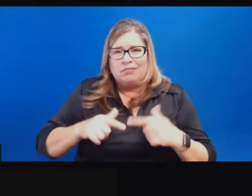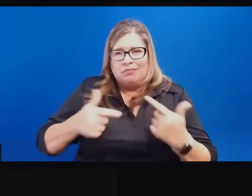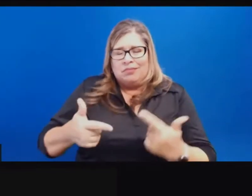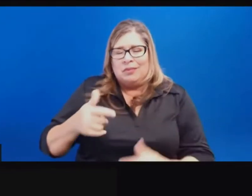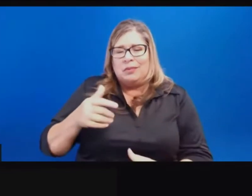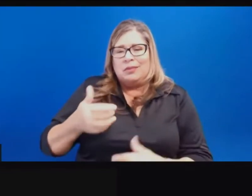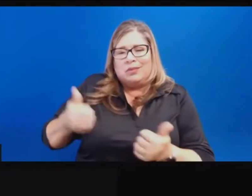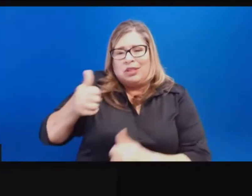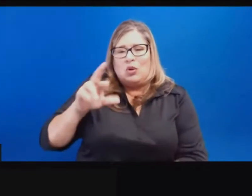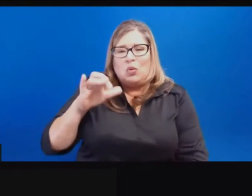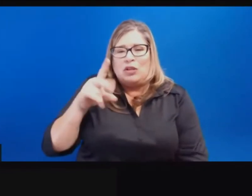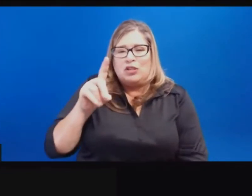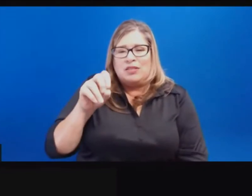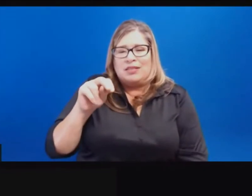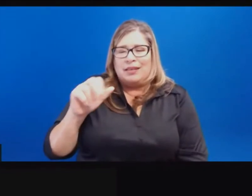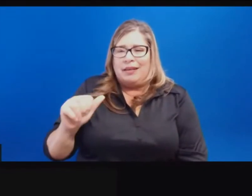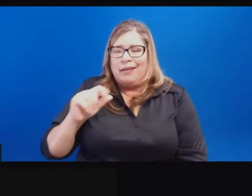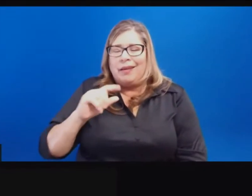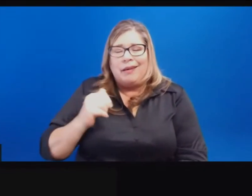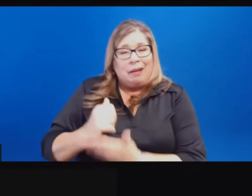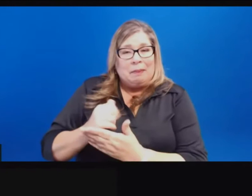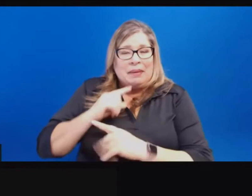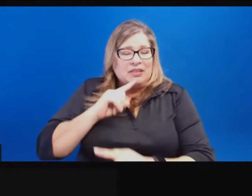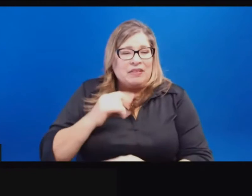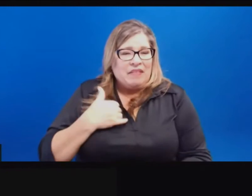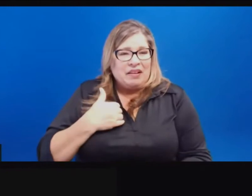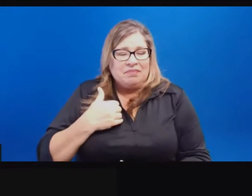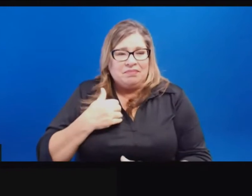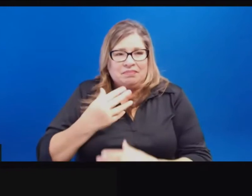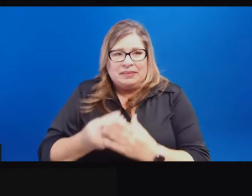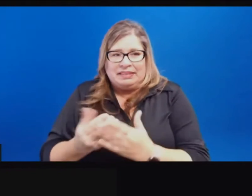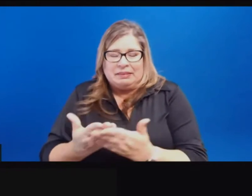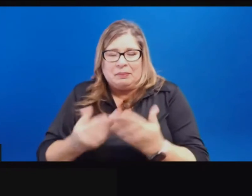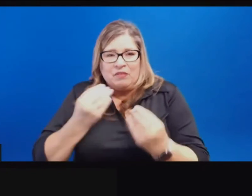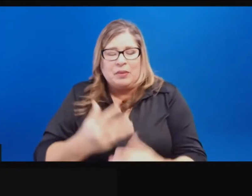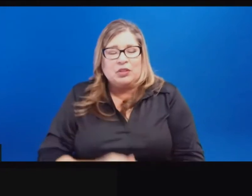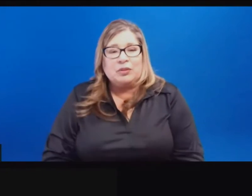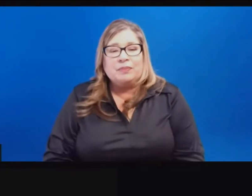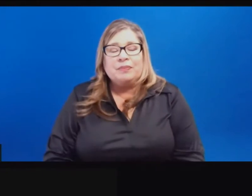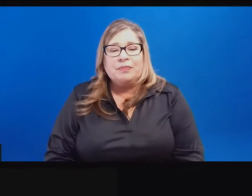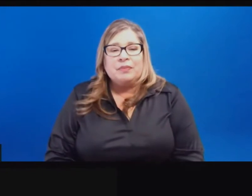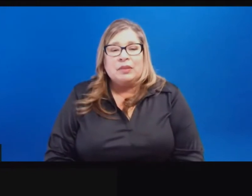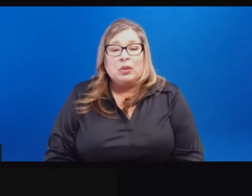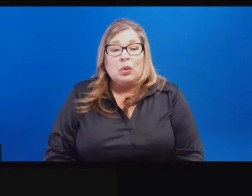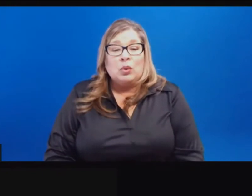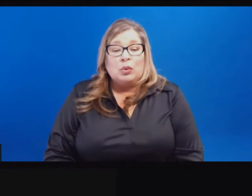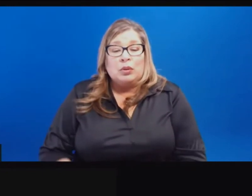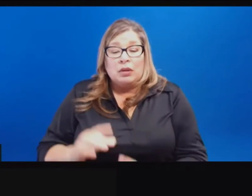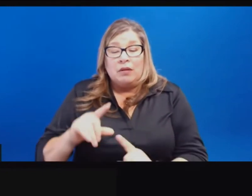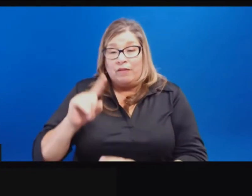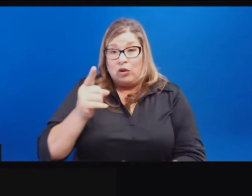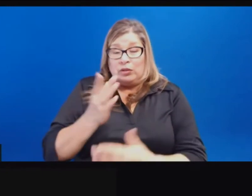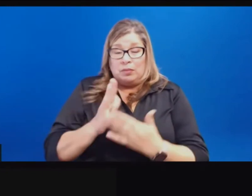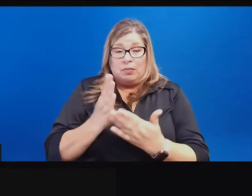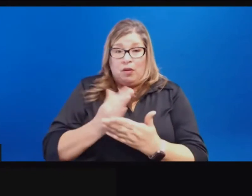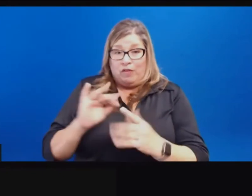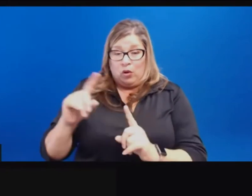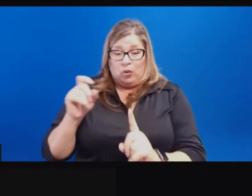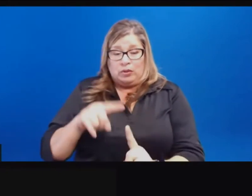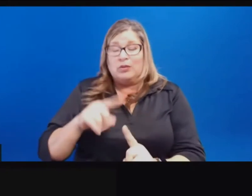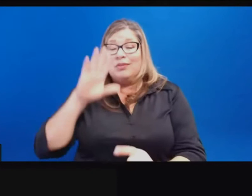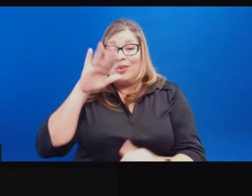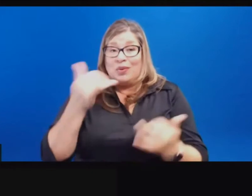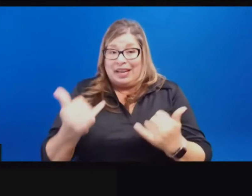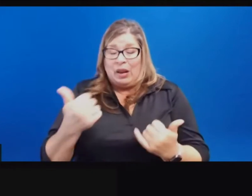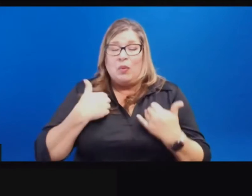I think the, the first part of your question, uh, certainly at this moment of scarcity, our focus is to ensure that, uh,